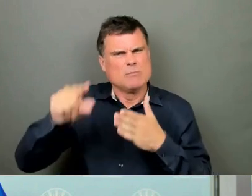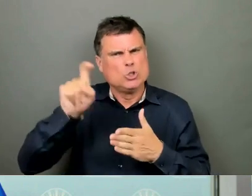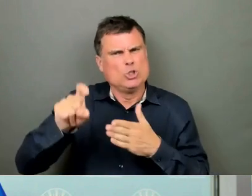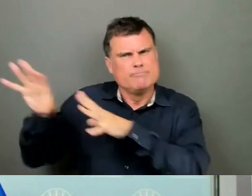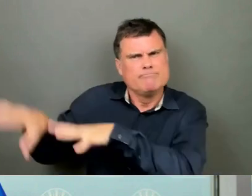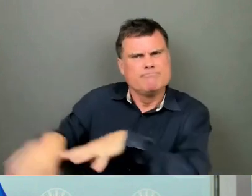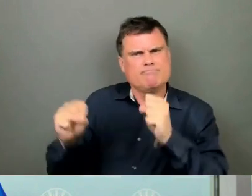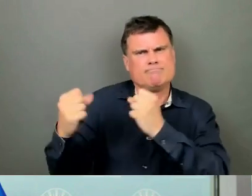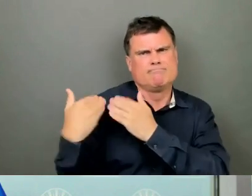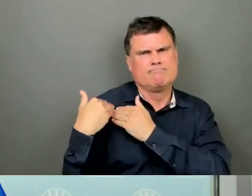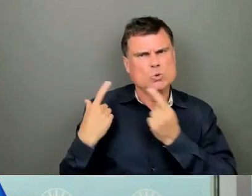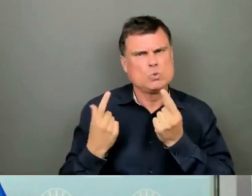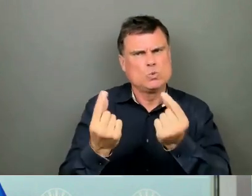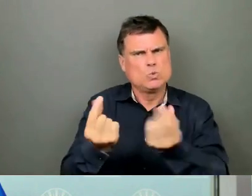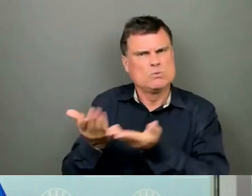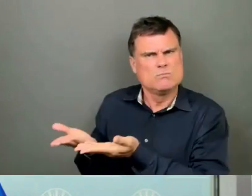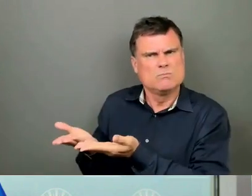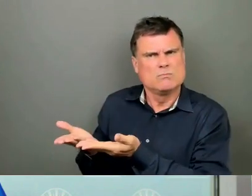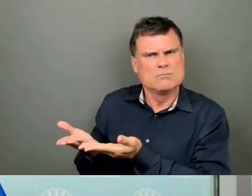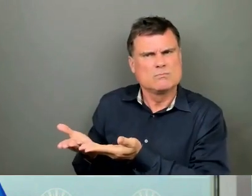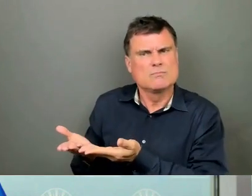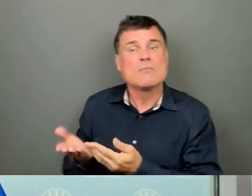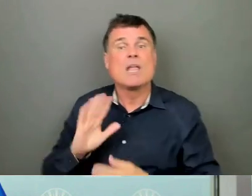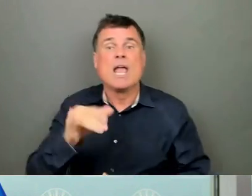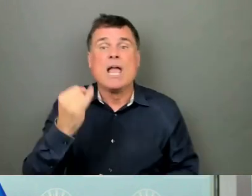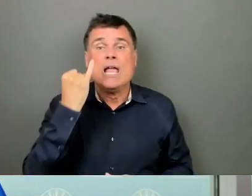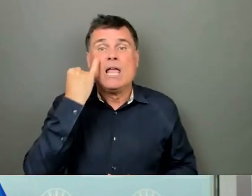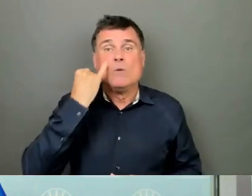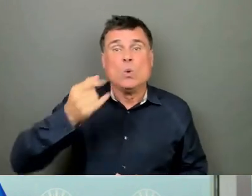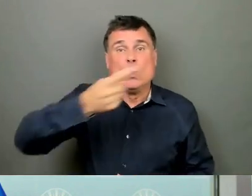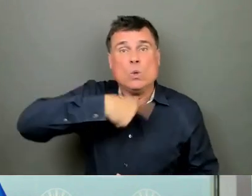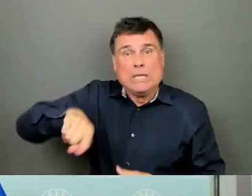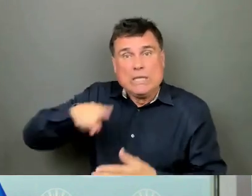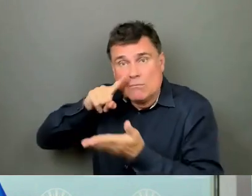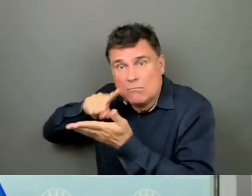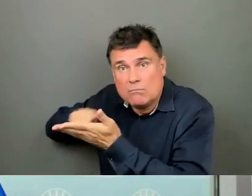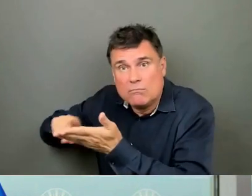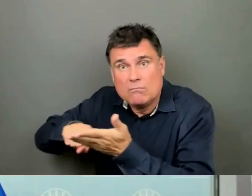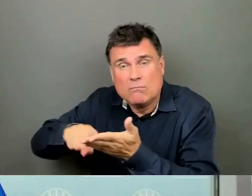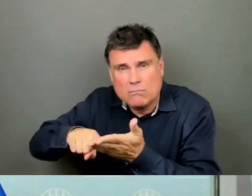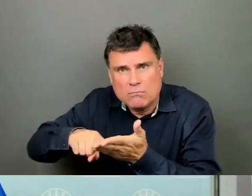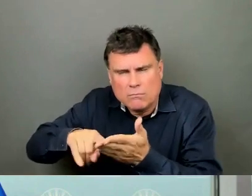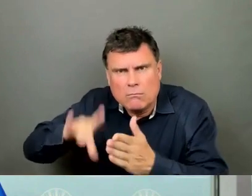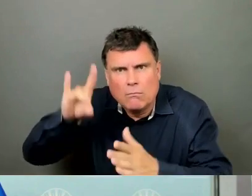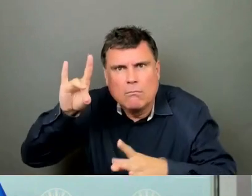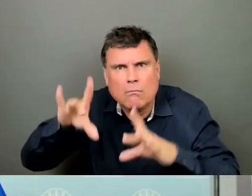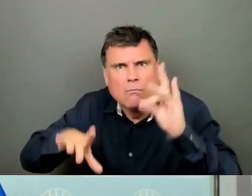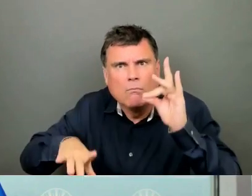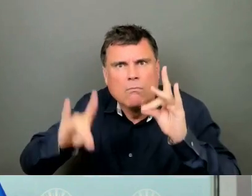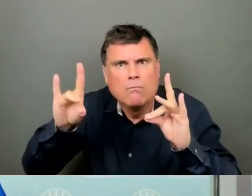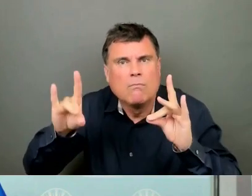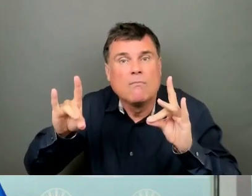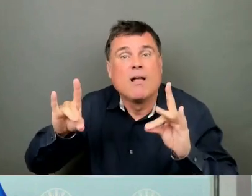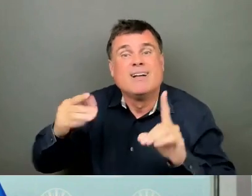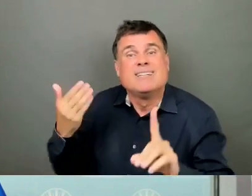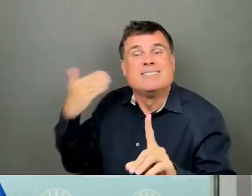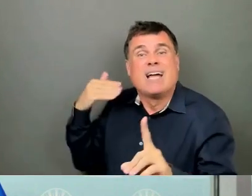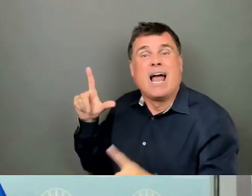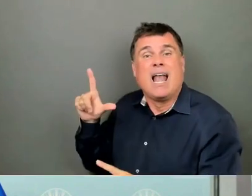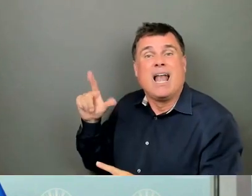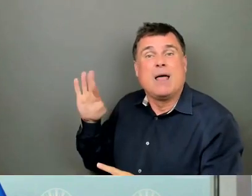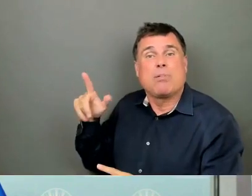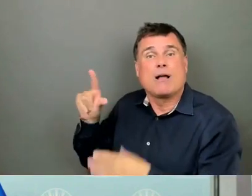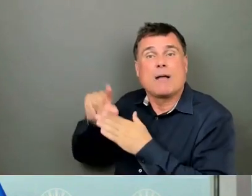To the first, I will say that if we held a public inquiry into every dismal, devastating, and problematic decision of the B.C. Liberals,